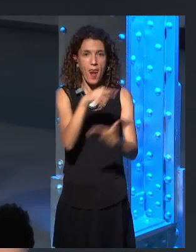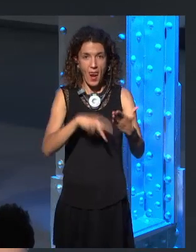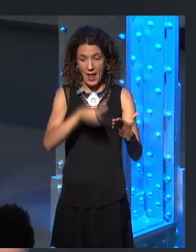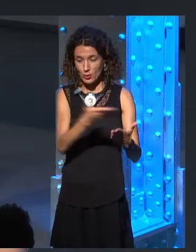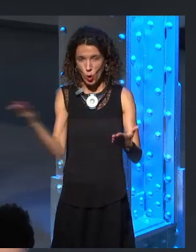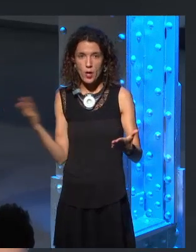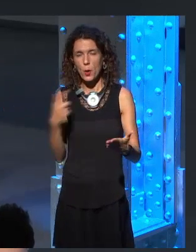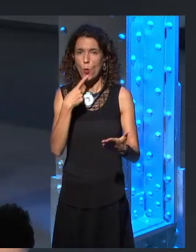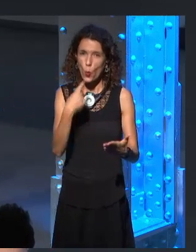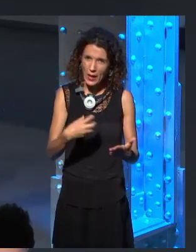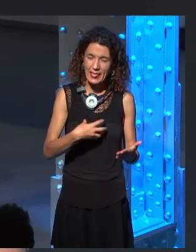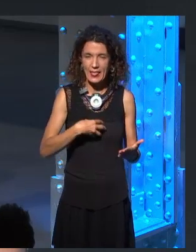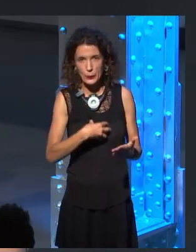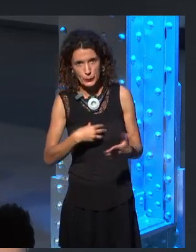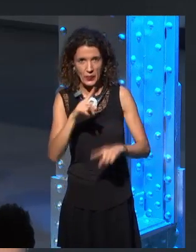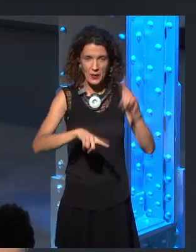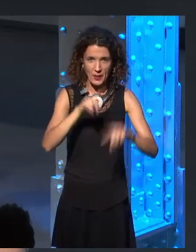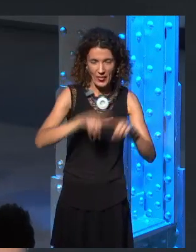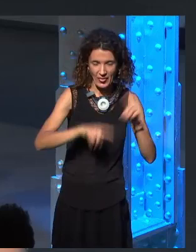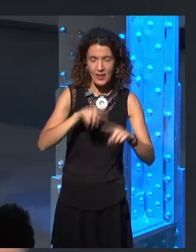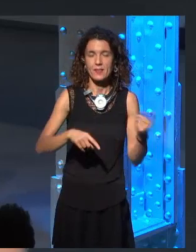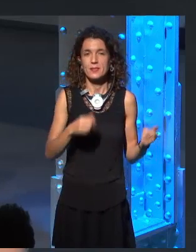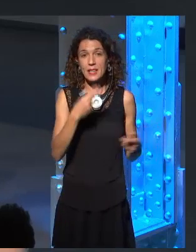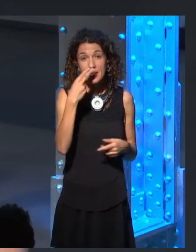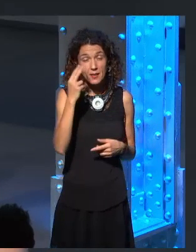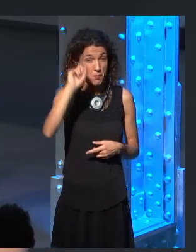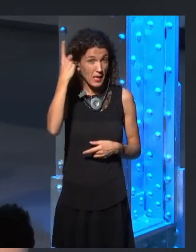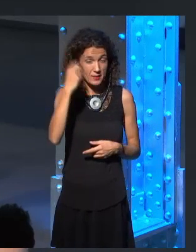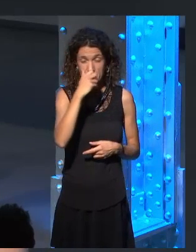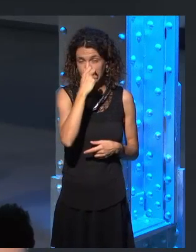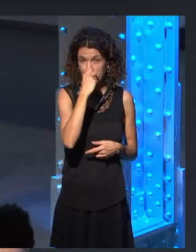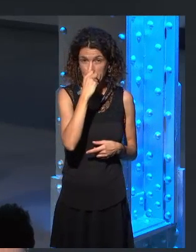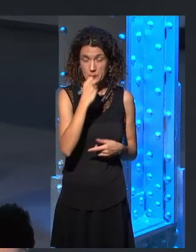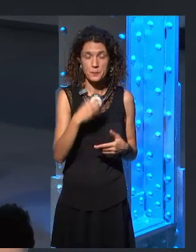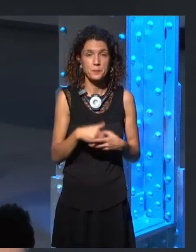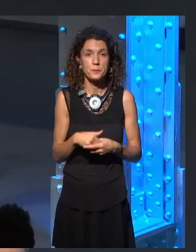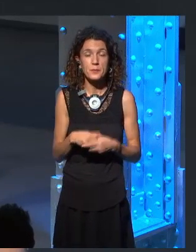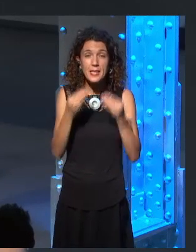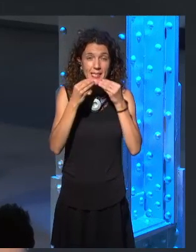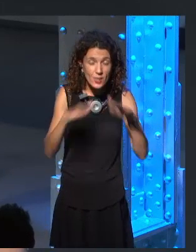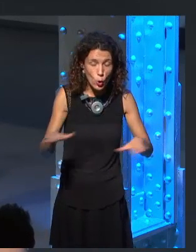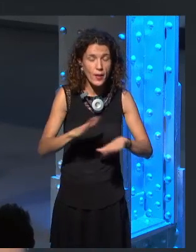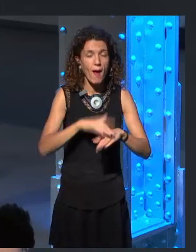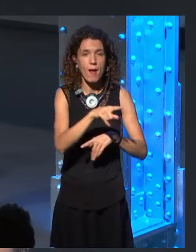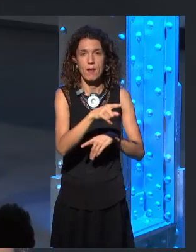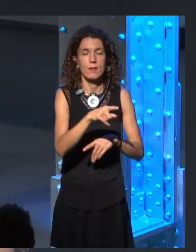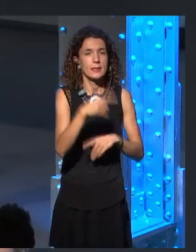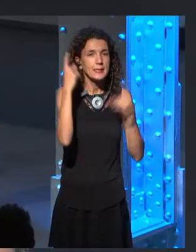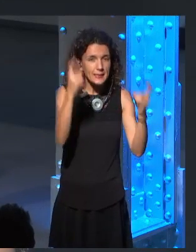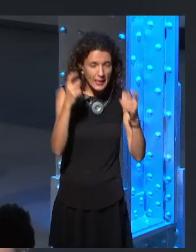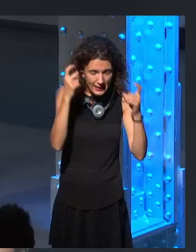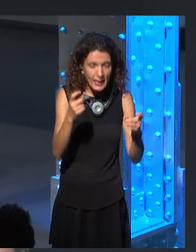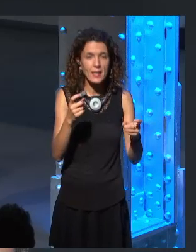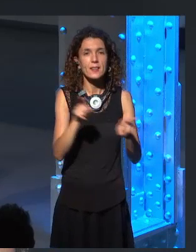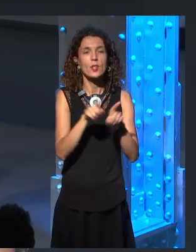story than the fans. Like, he has mentioned several times the whole thing about how fans will become very